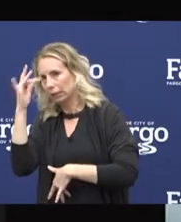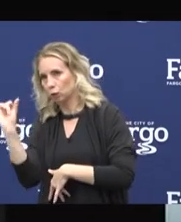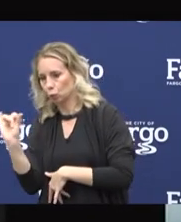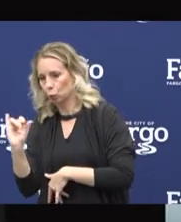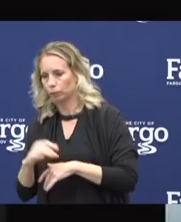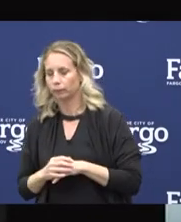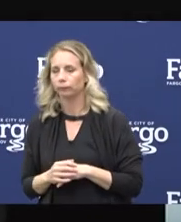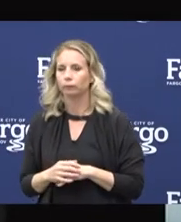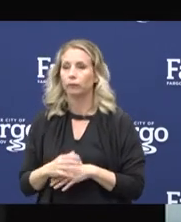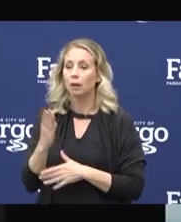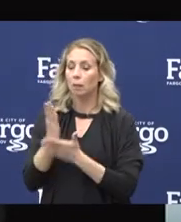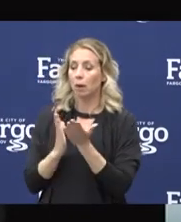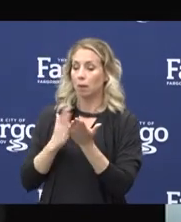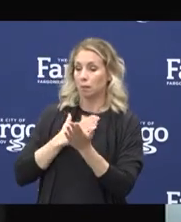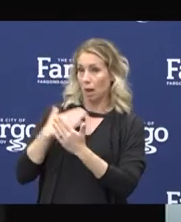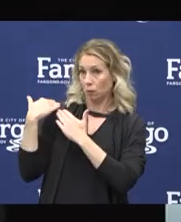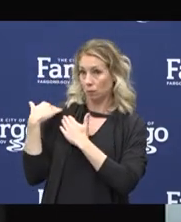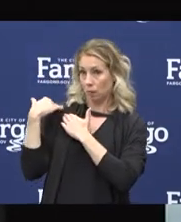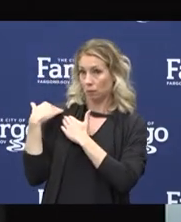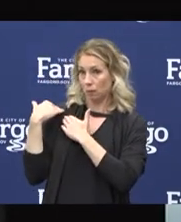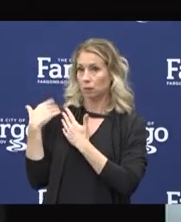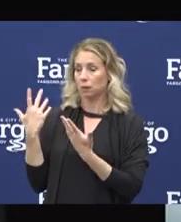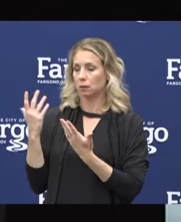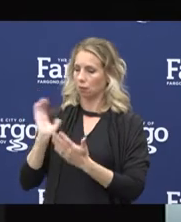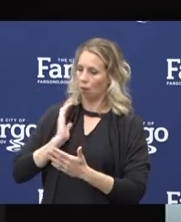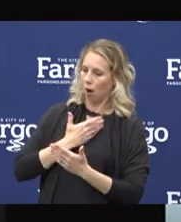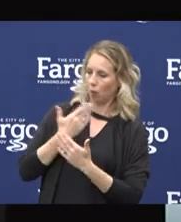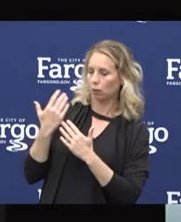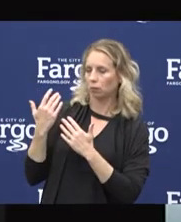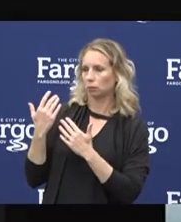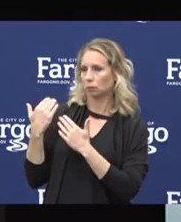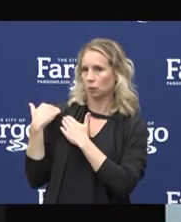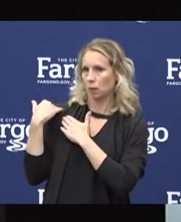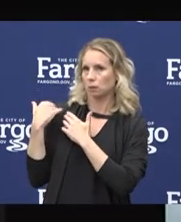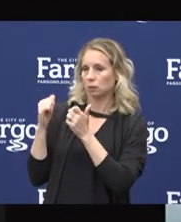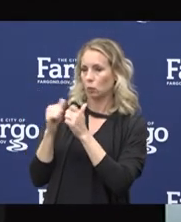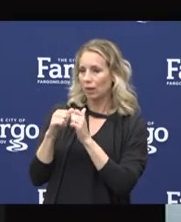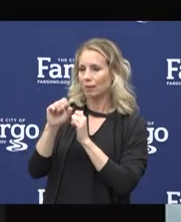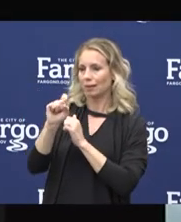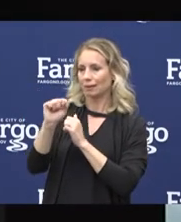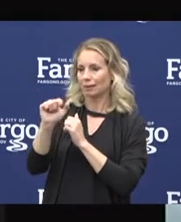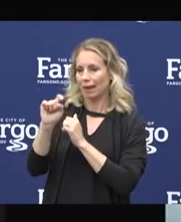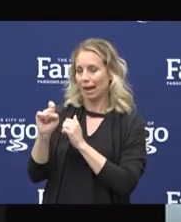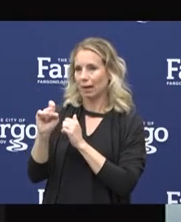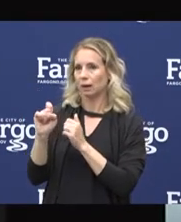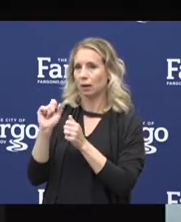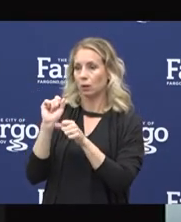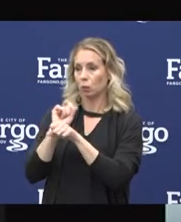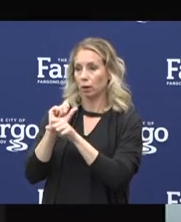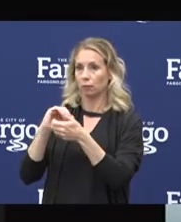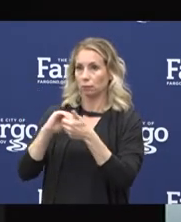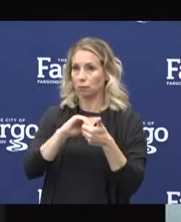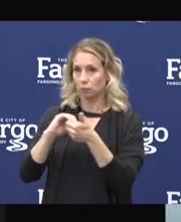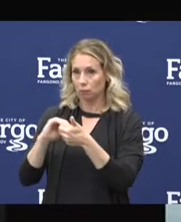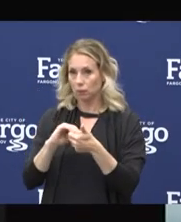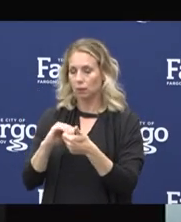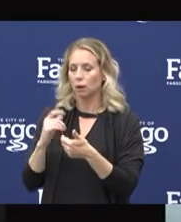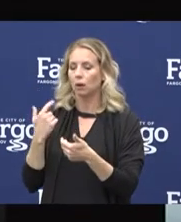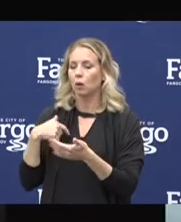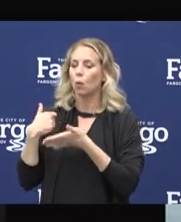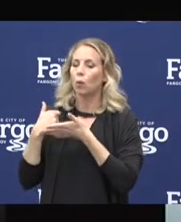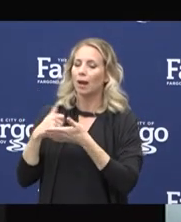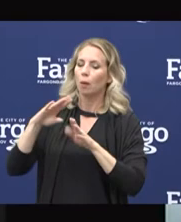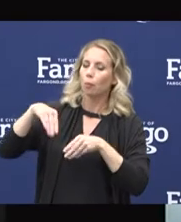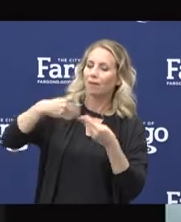and part of our responsibilities with the state and how we work together is we help provide some data to the